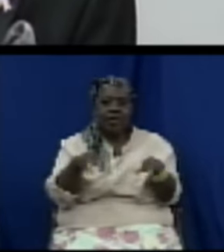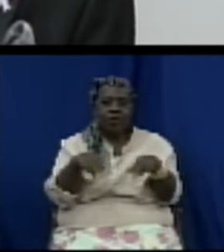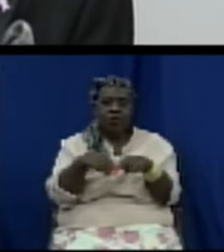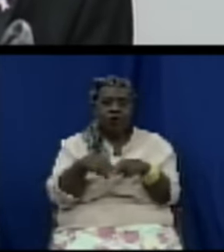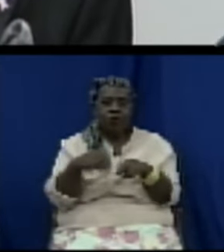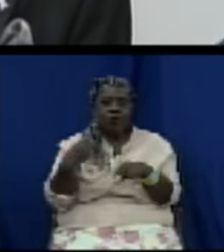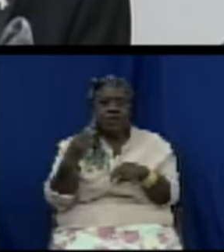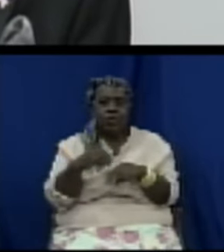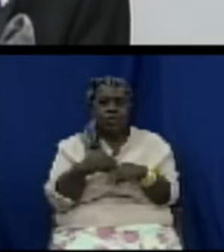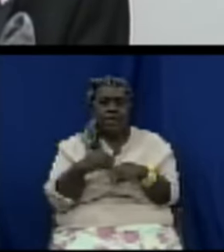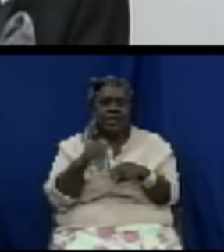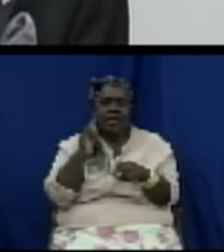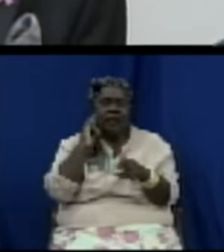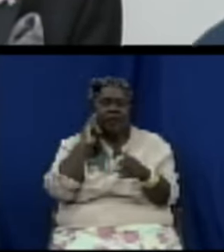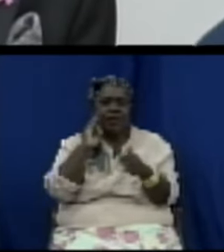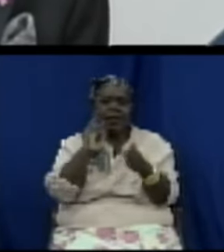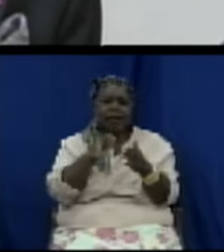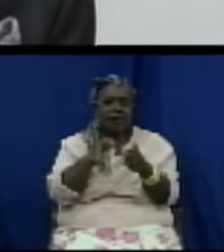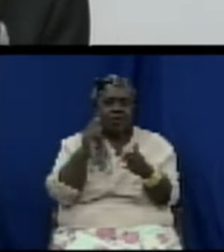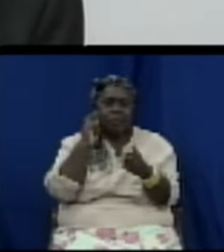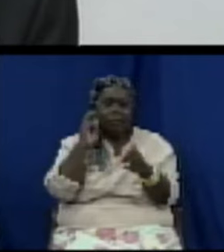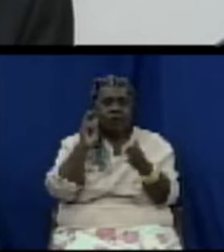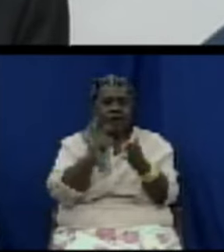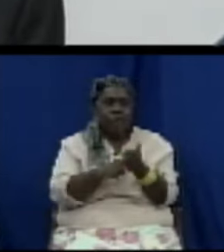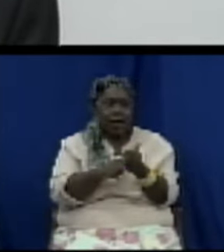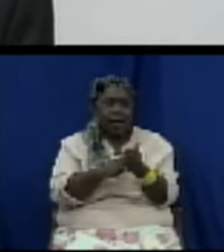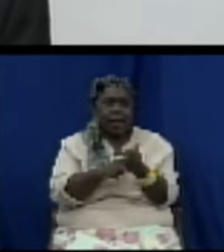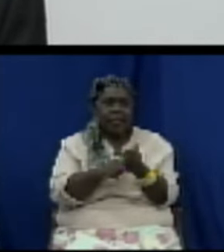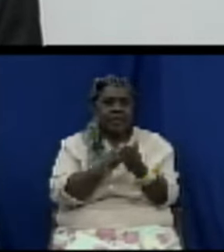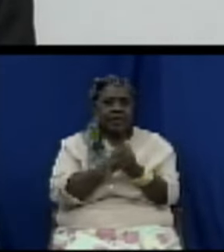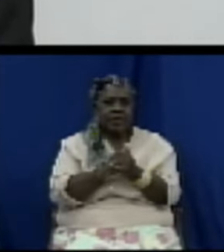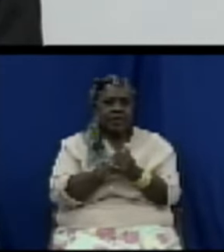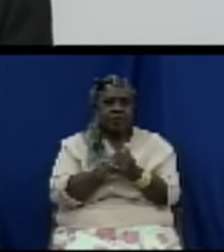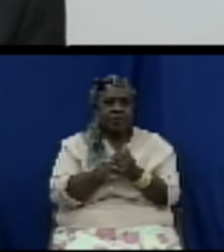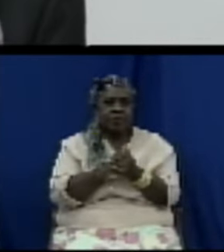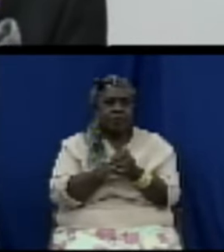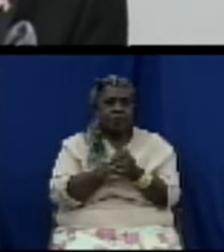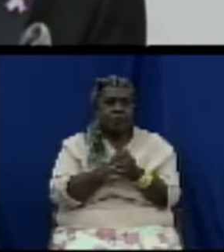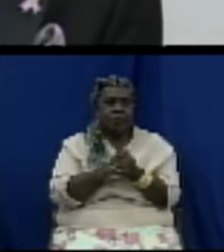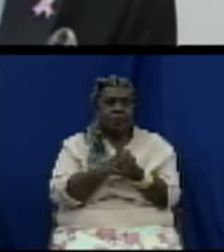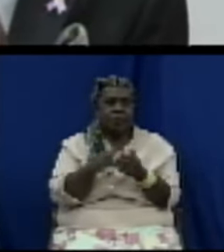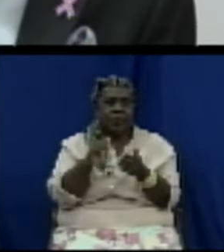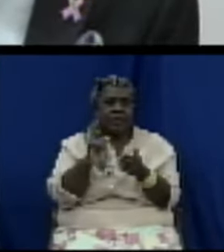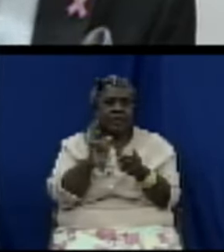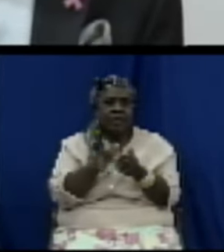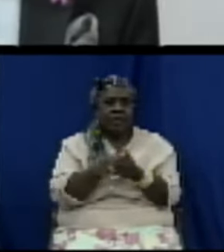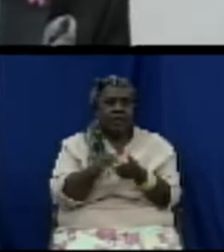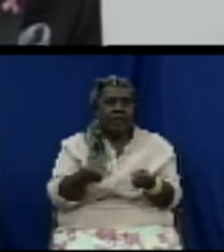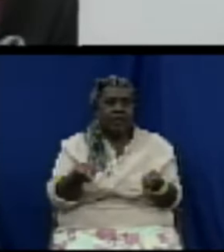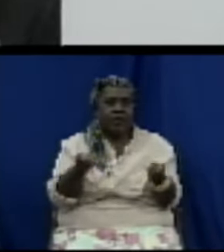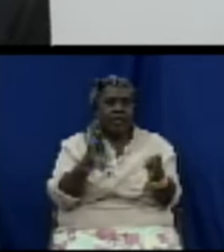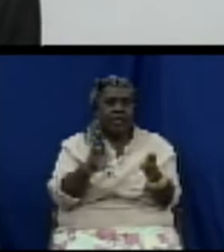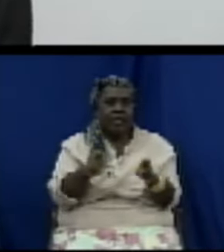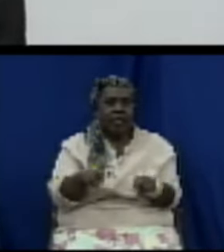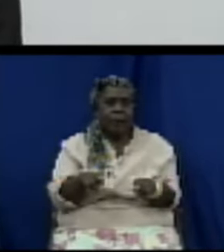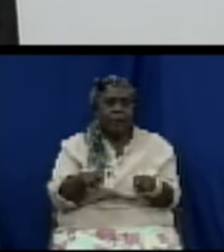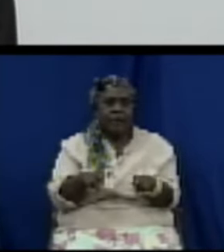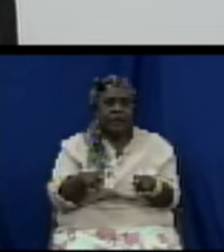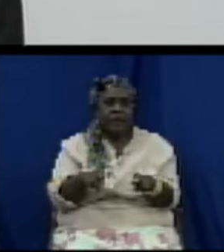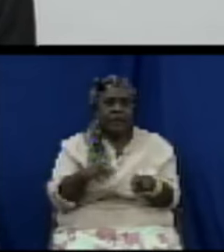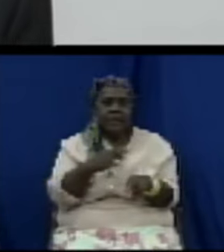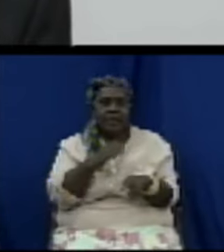as contributing factors that would have hampered